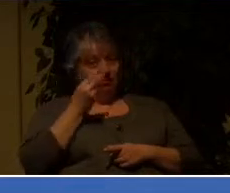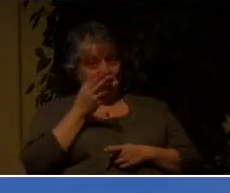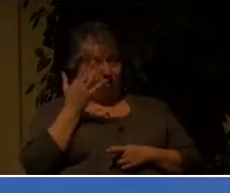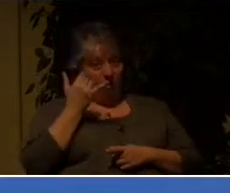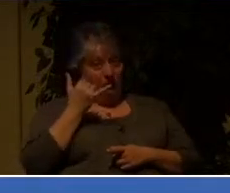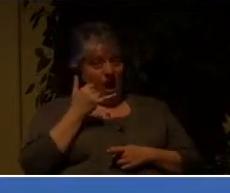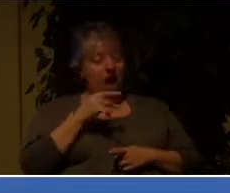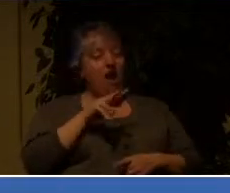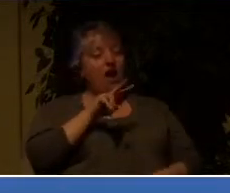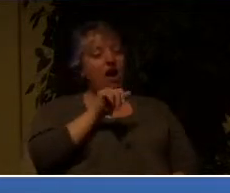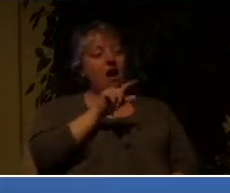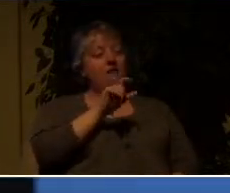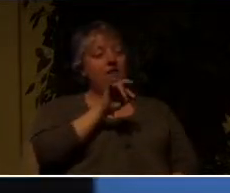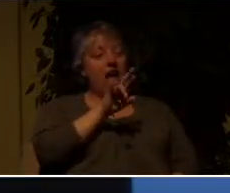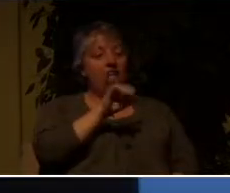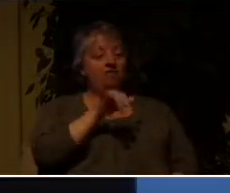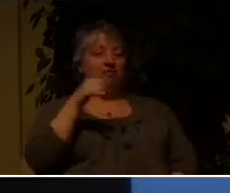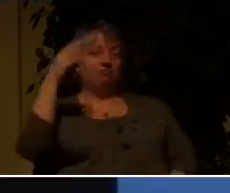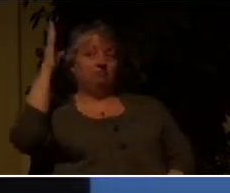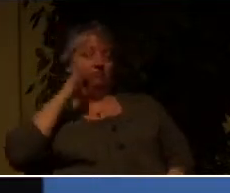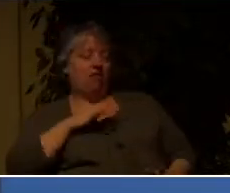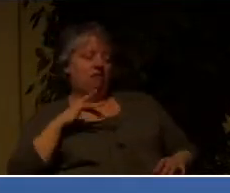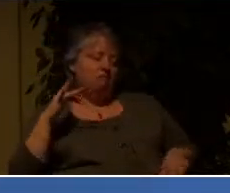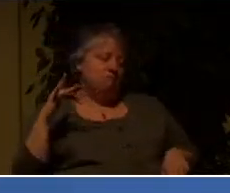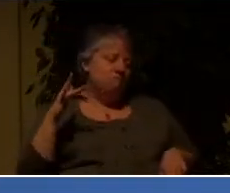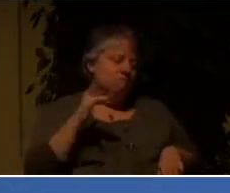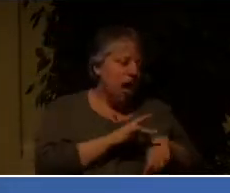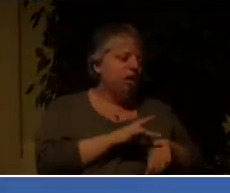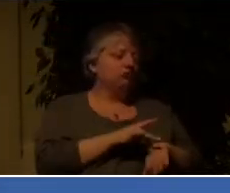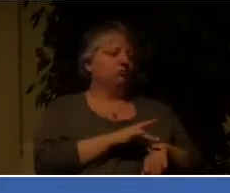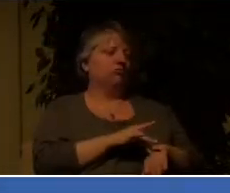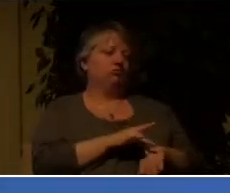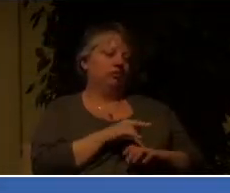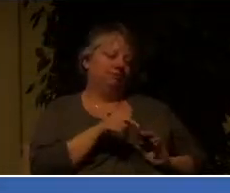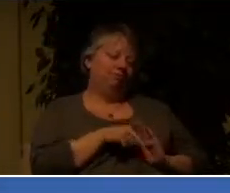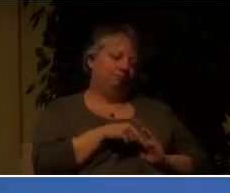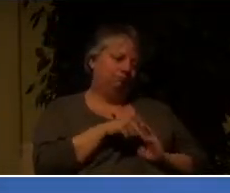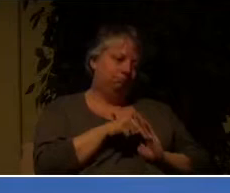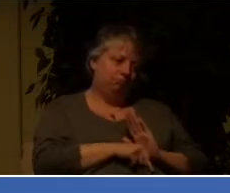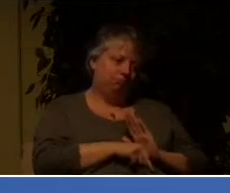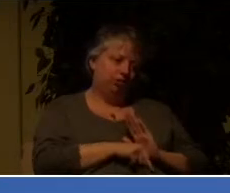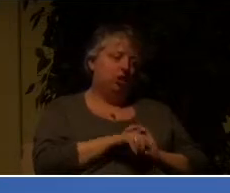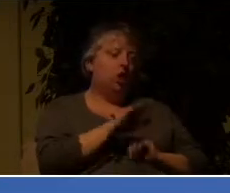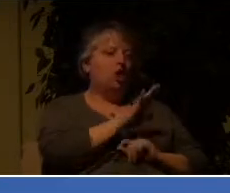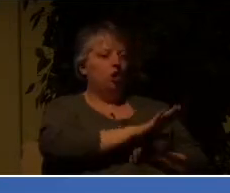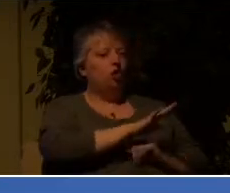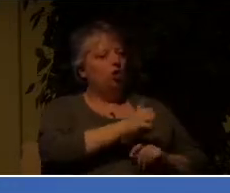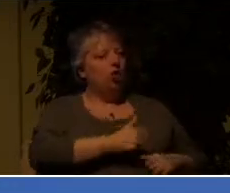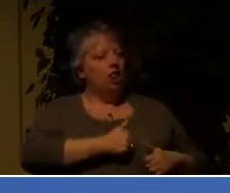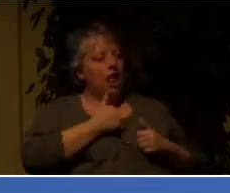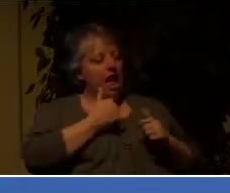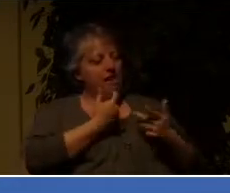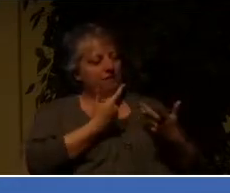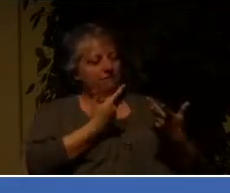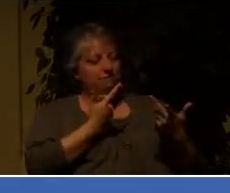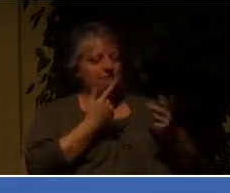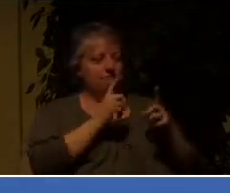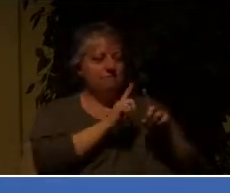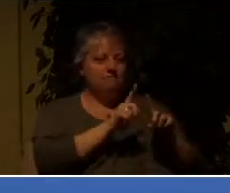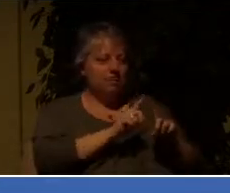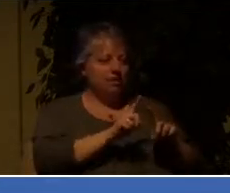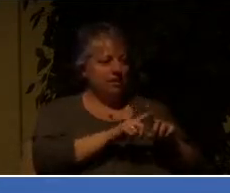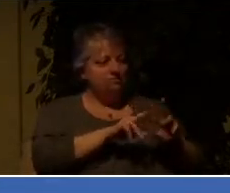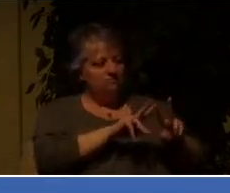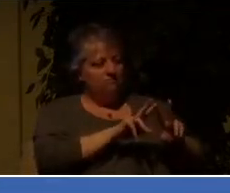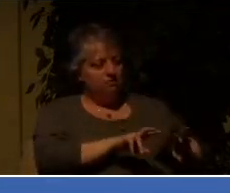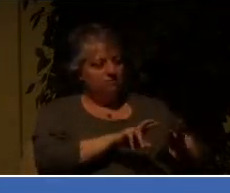at the core of her life to bring values to the fore that have been sanctified by the work of Jesus. And I cannot tell